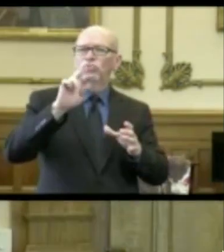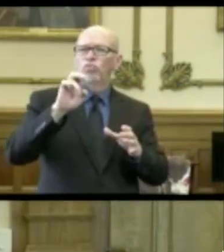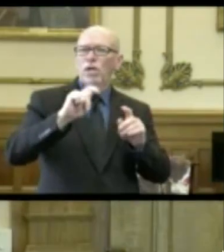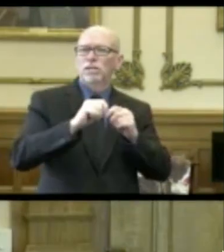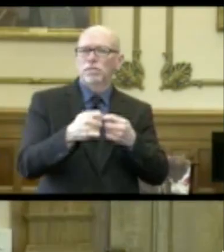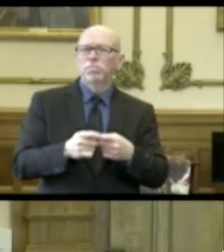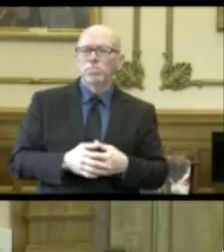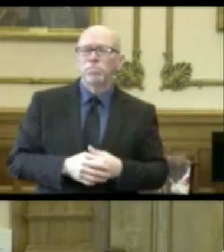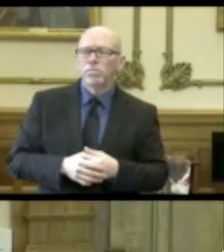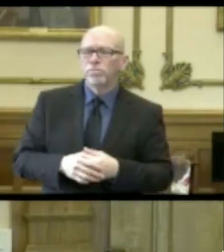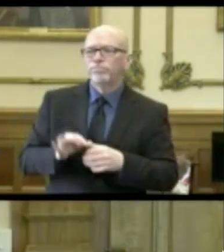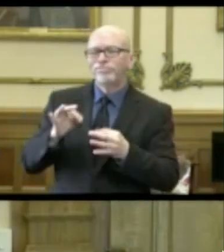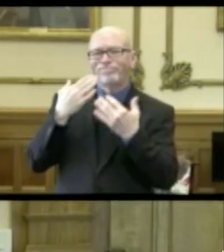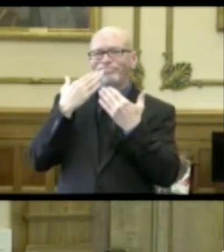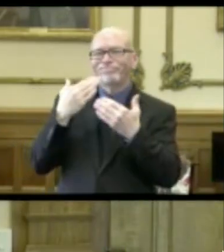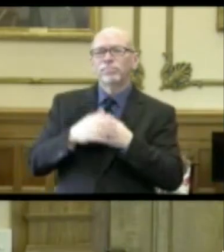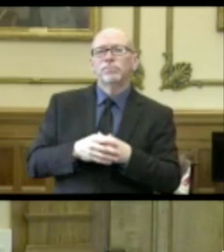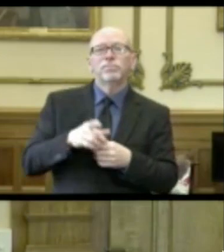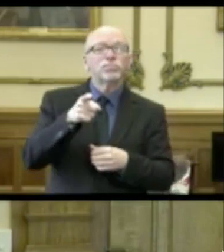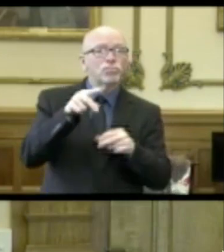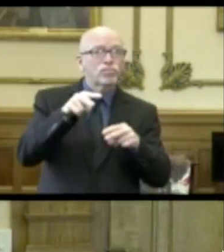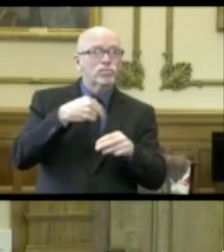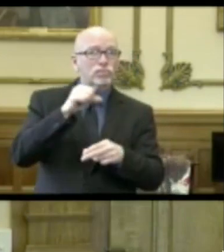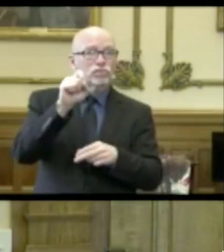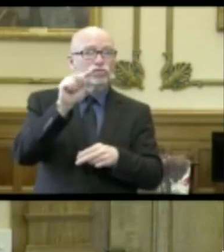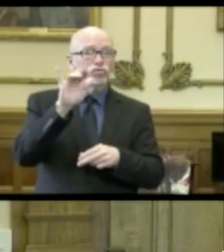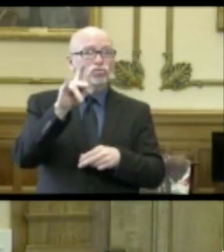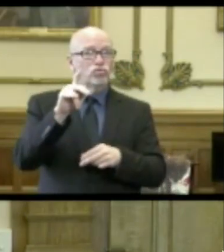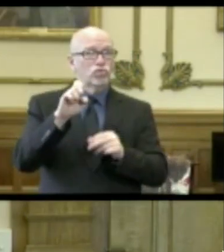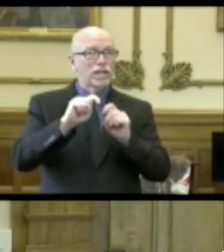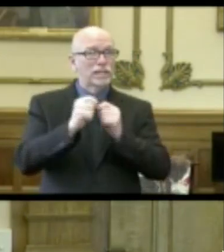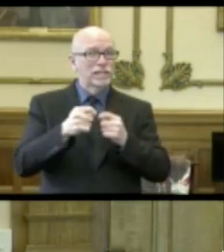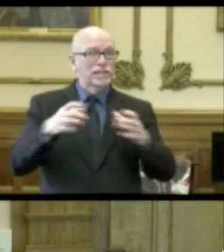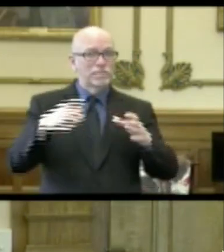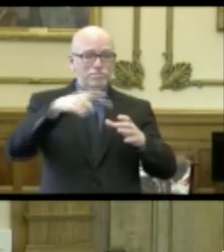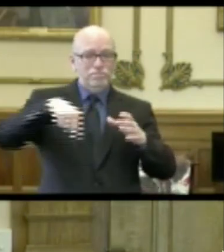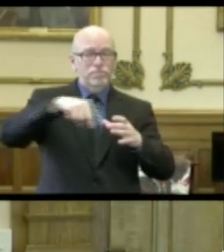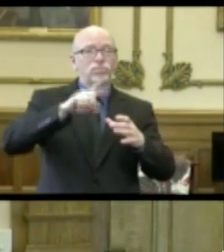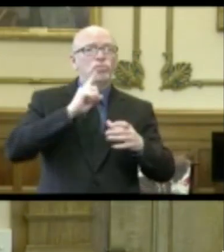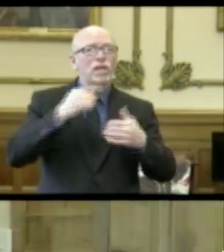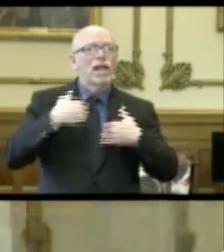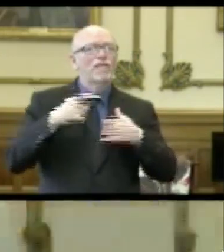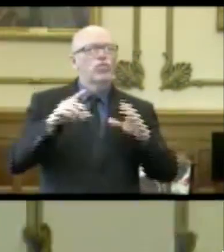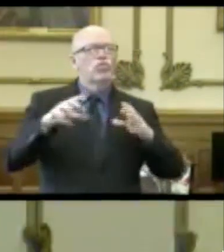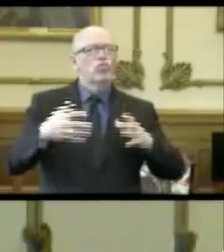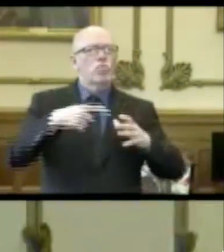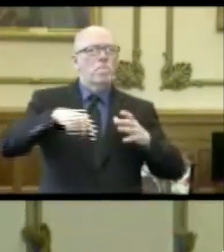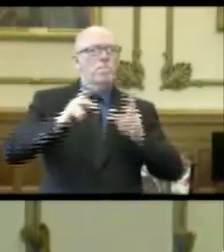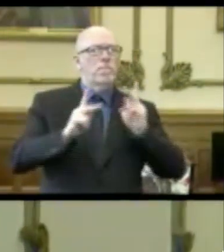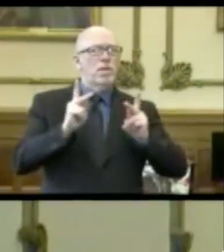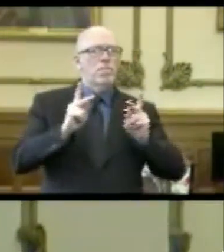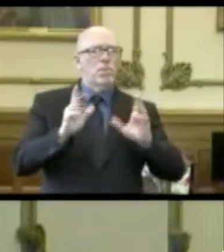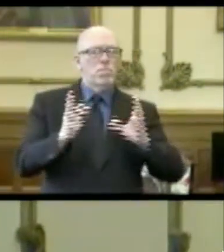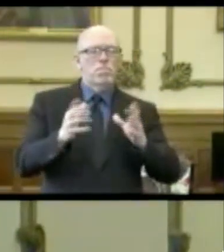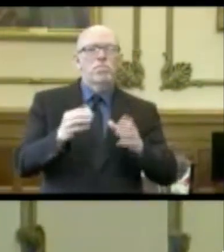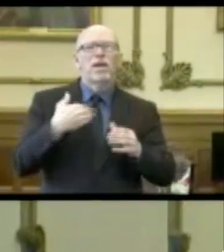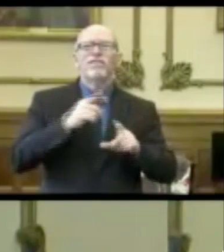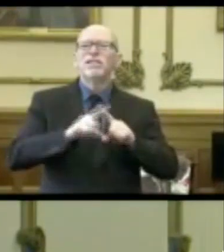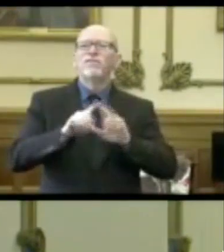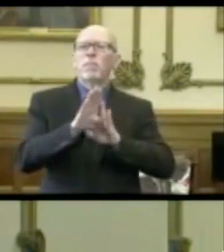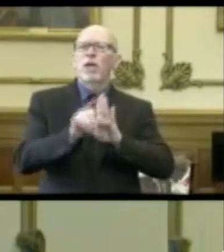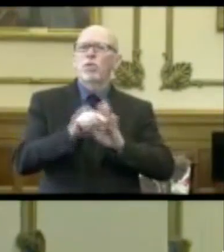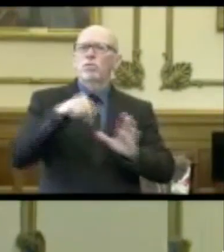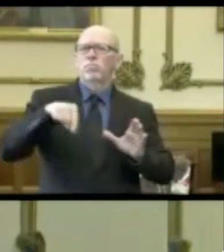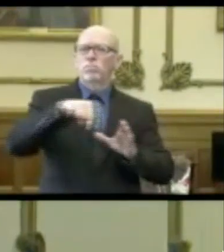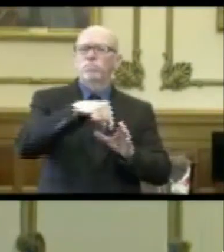So, thanks. If you look at our strike teams, they really consist of a group of individuals with different backgrounds.